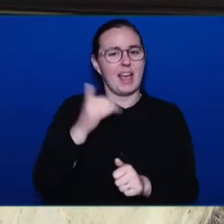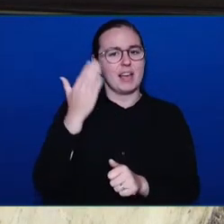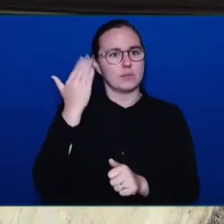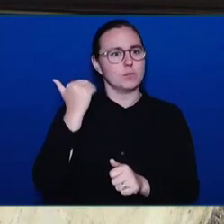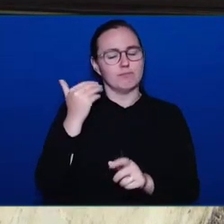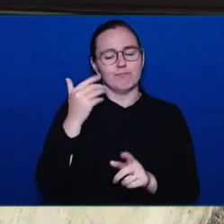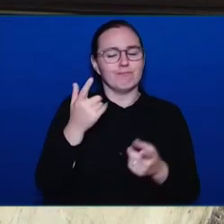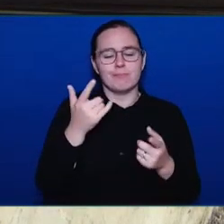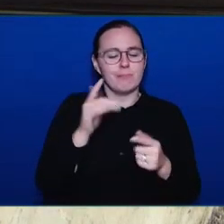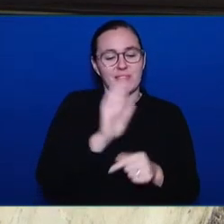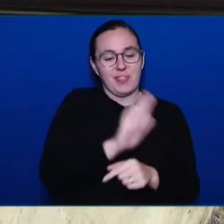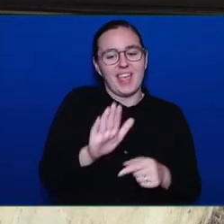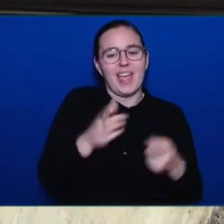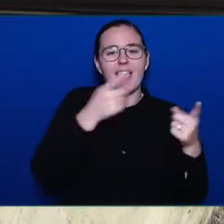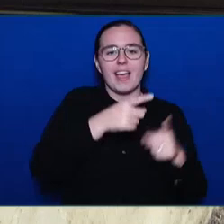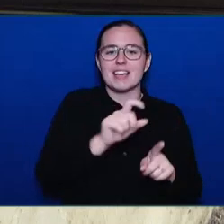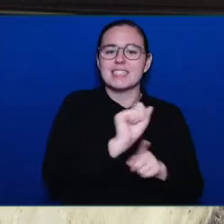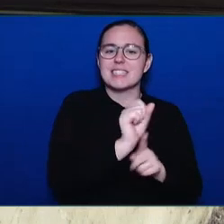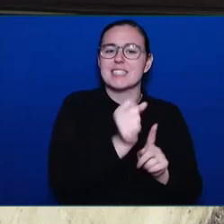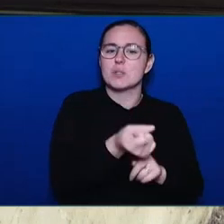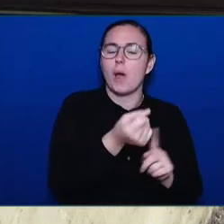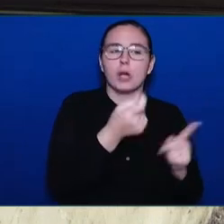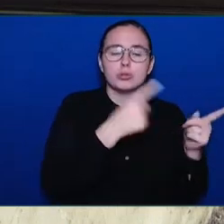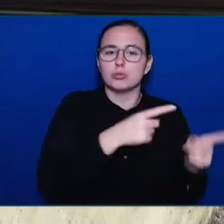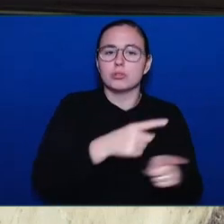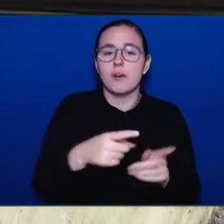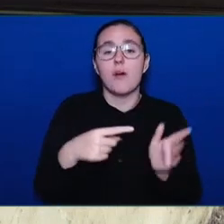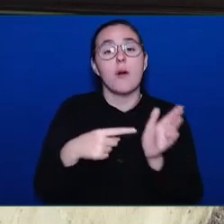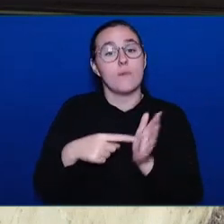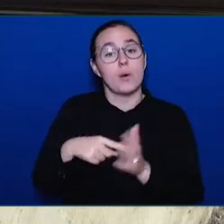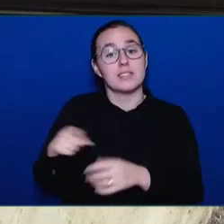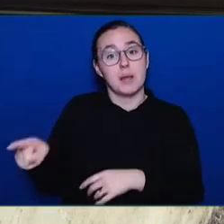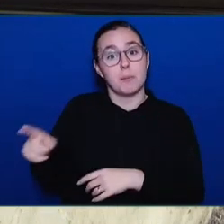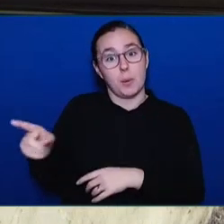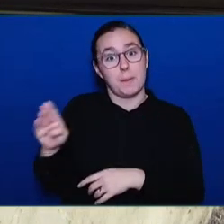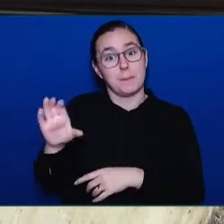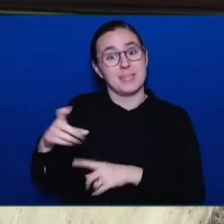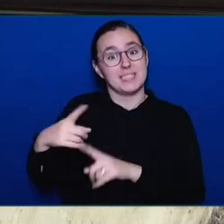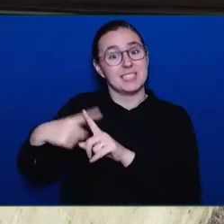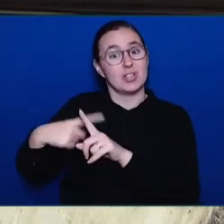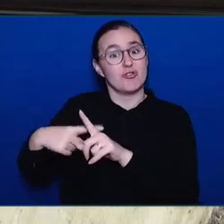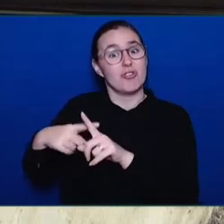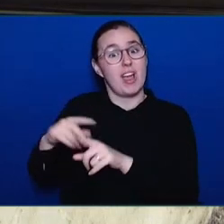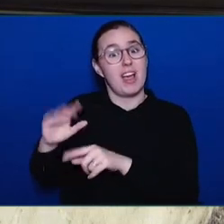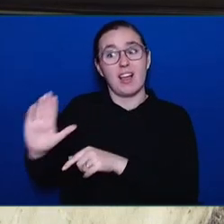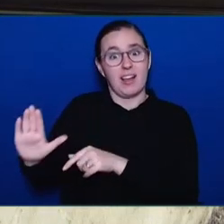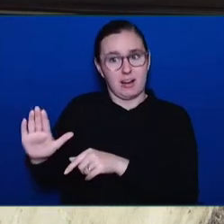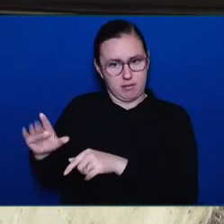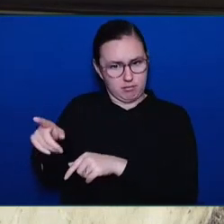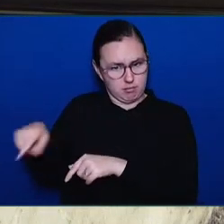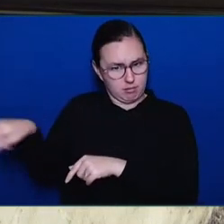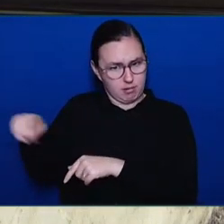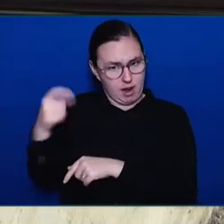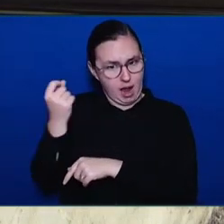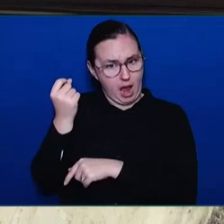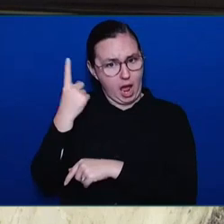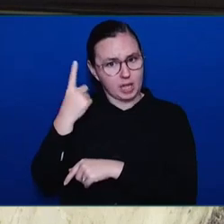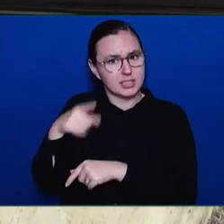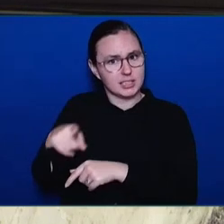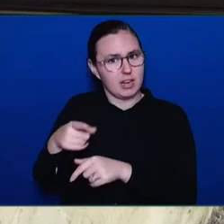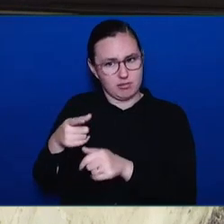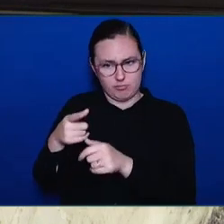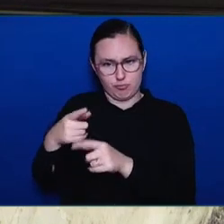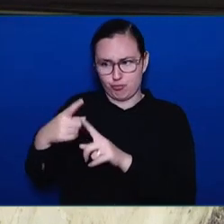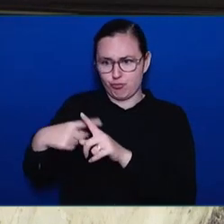across this province. Now, for those that don't know what a rent bank is, it's something I learned, too. A constituent had come to me. She was